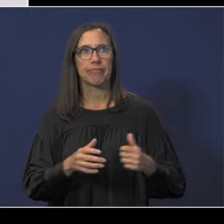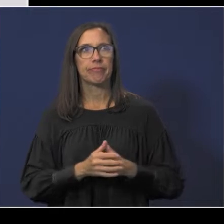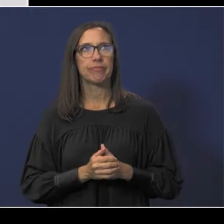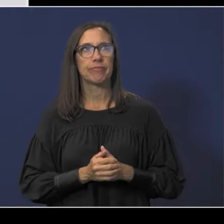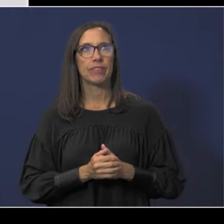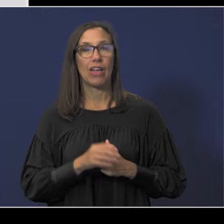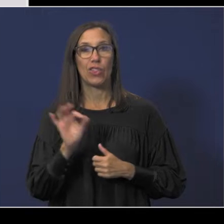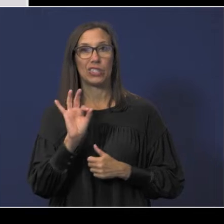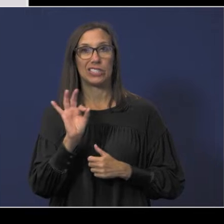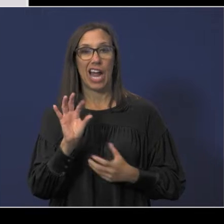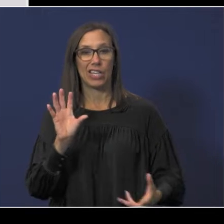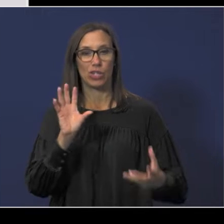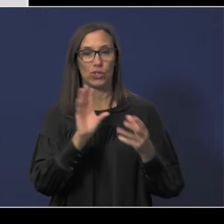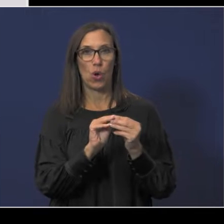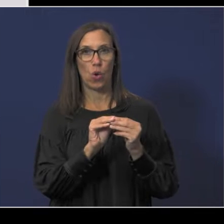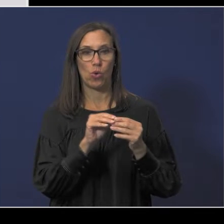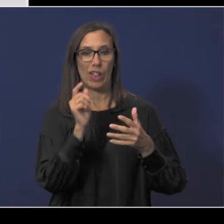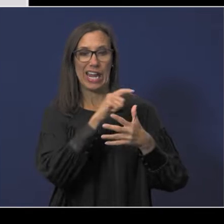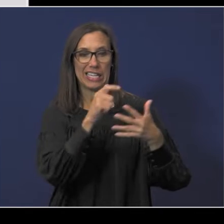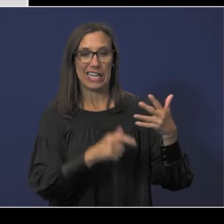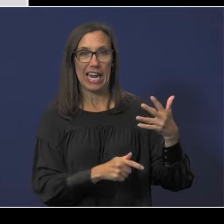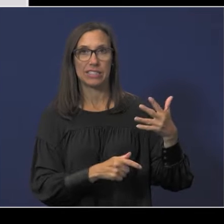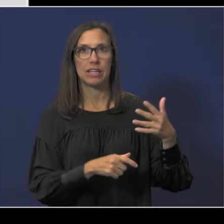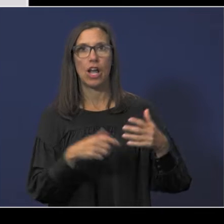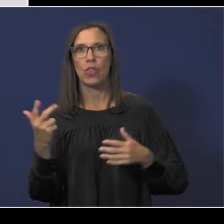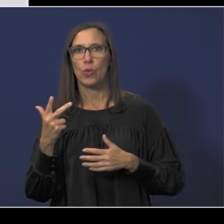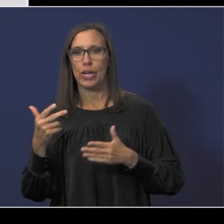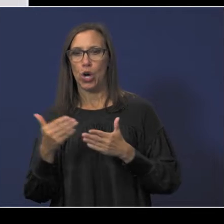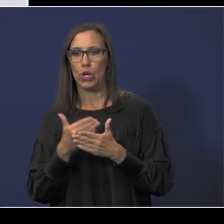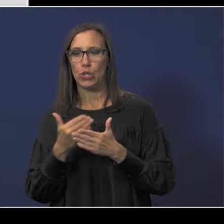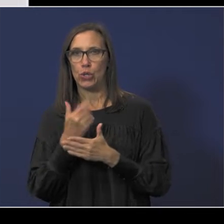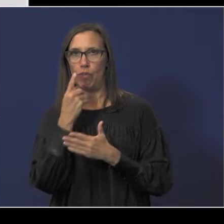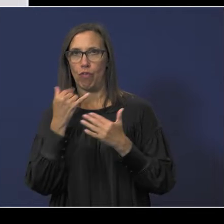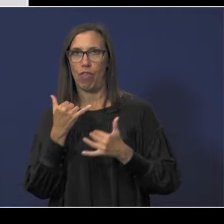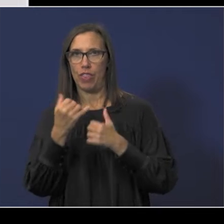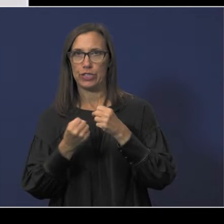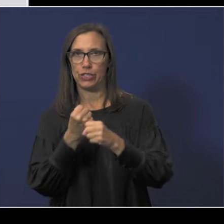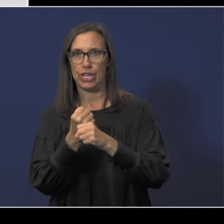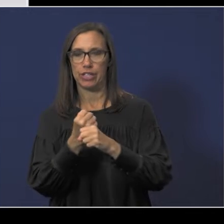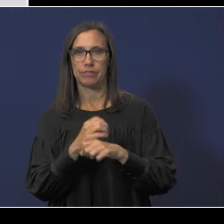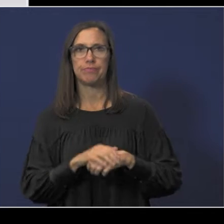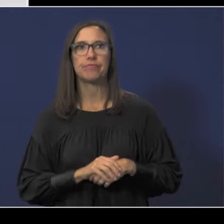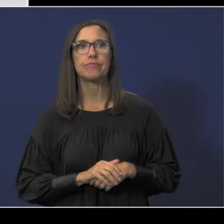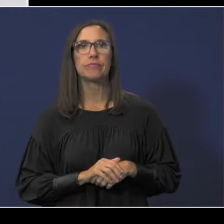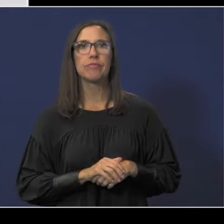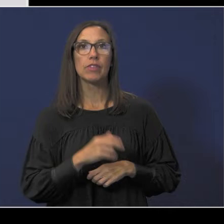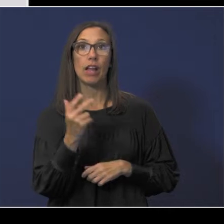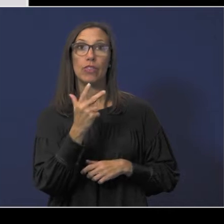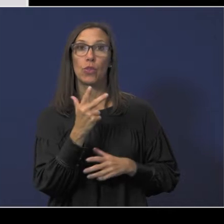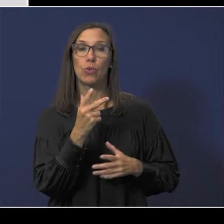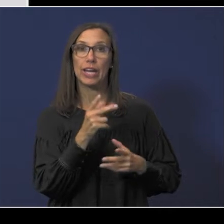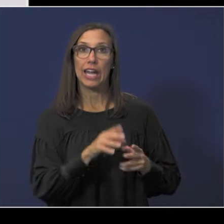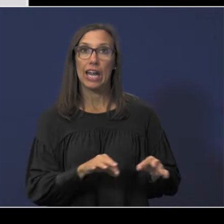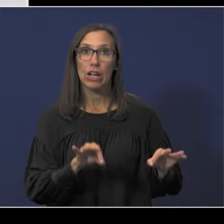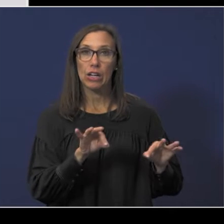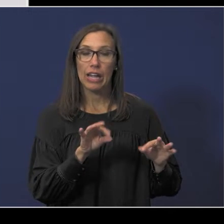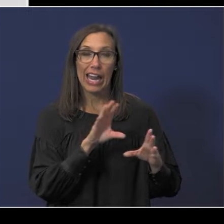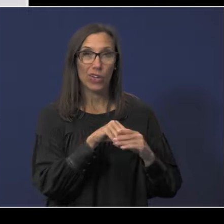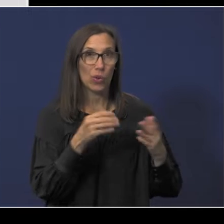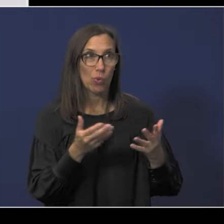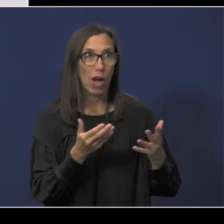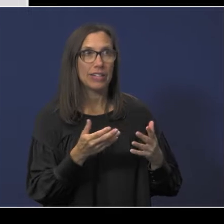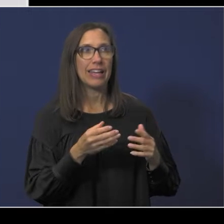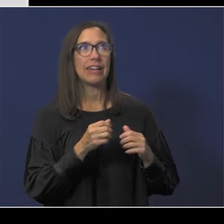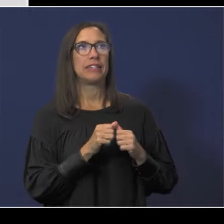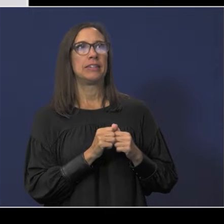There are nine total indicators, three of which are new for this rating year. The three new indicators include an evaluation of the three